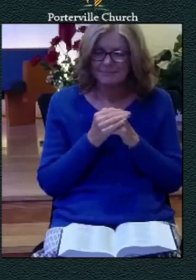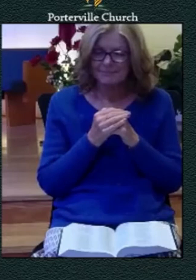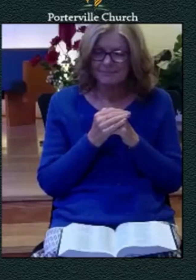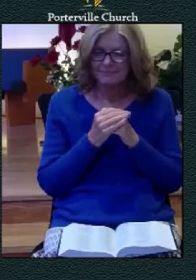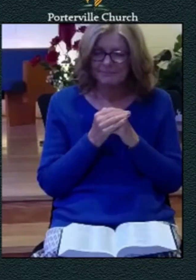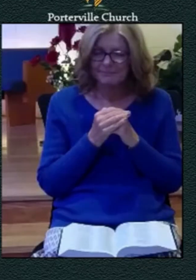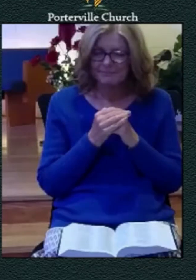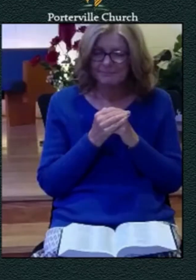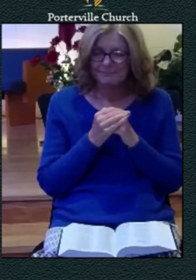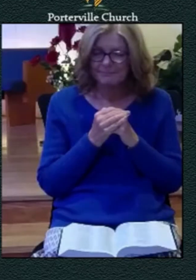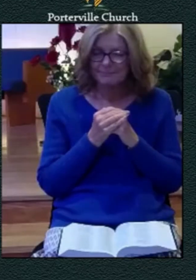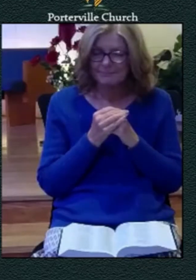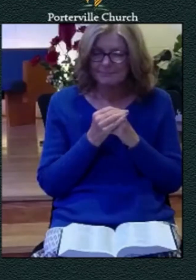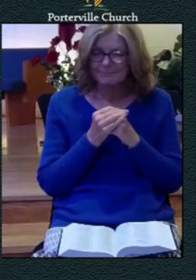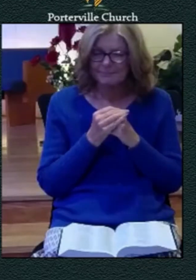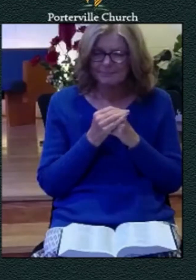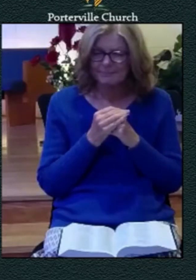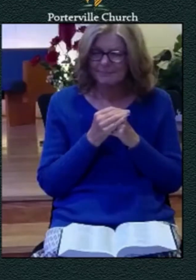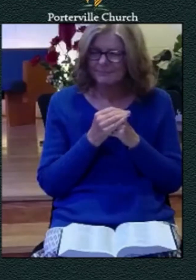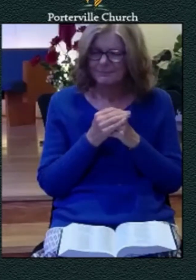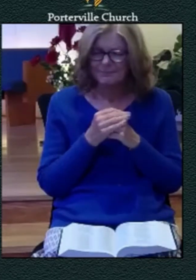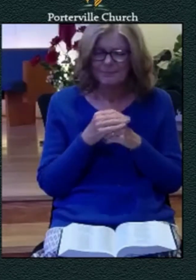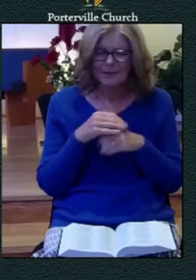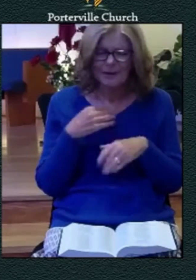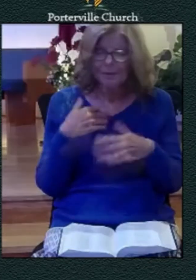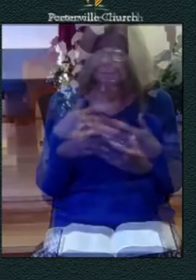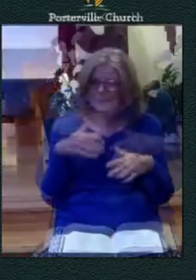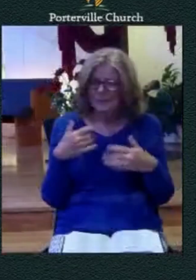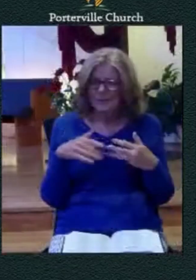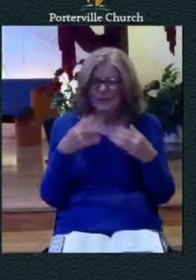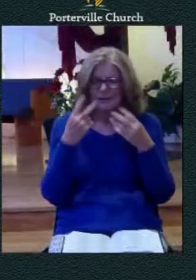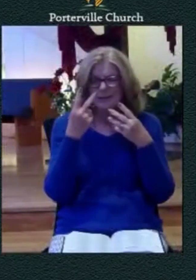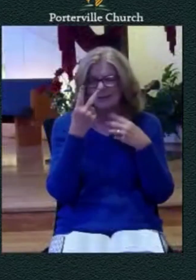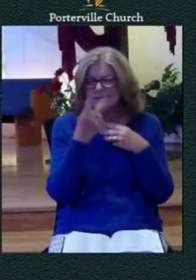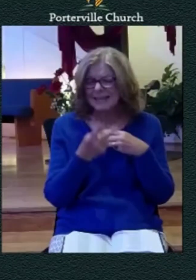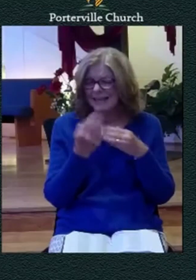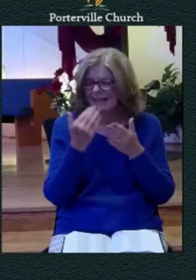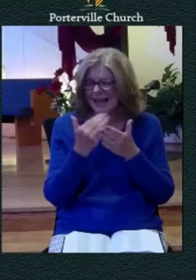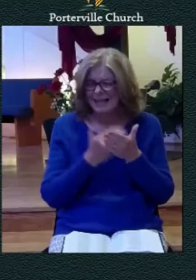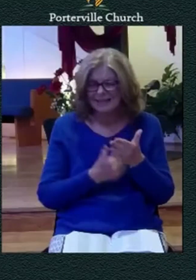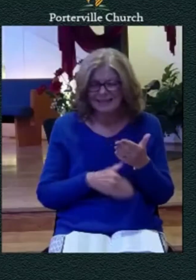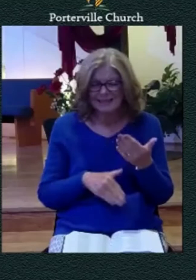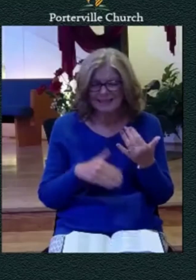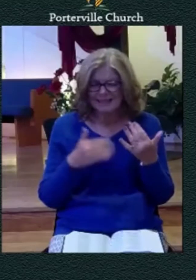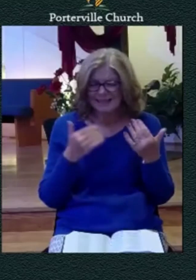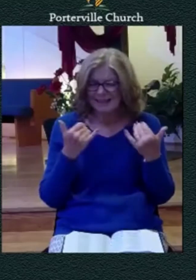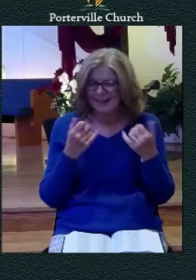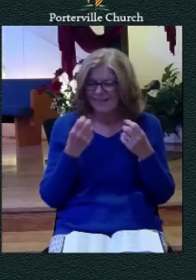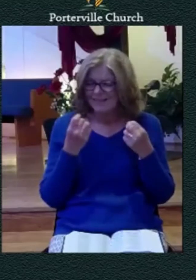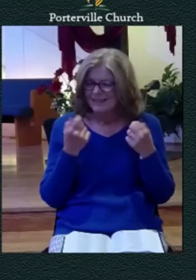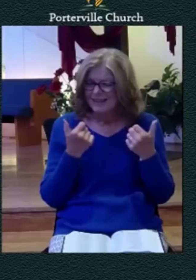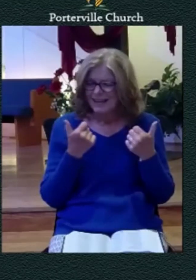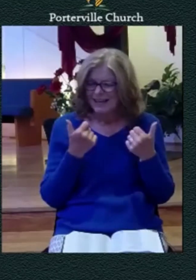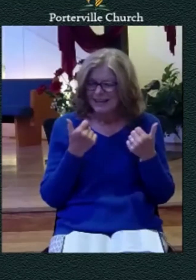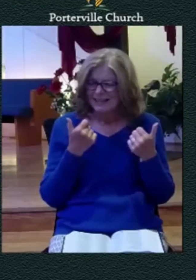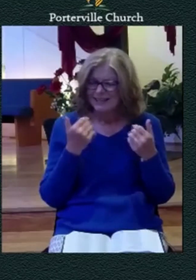we see these lessons and all of a sudden they seem so simple how could we have missed them